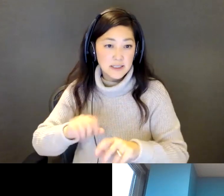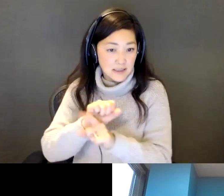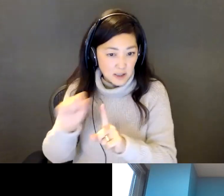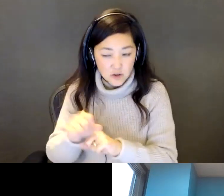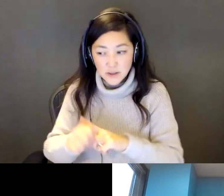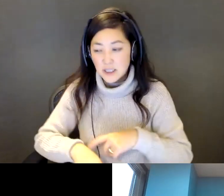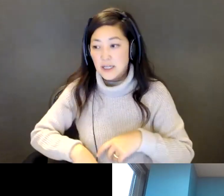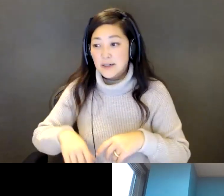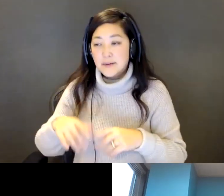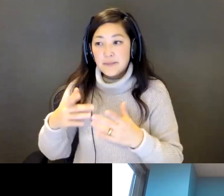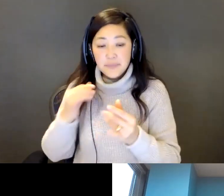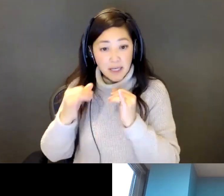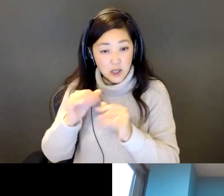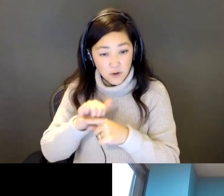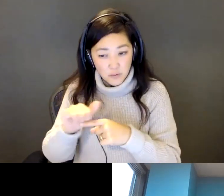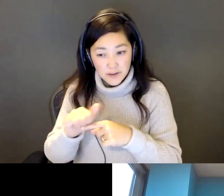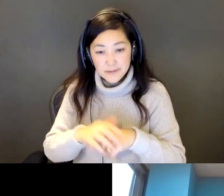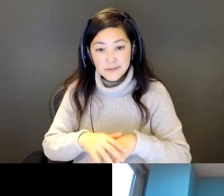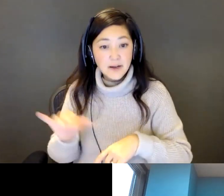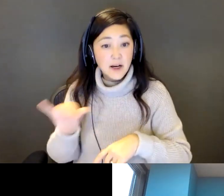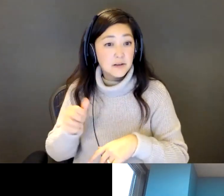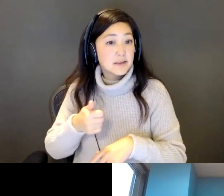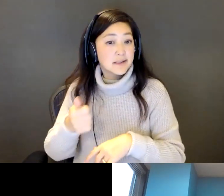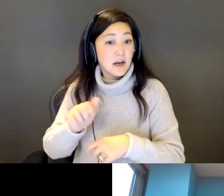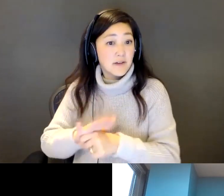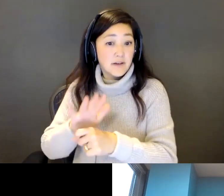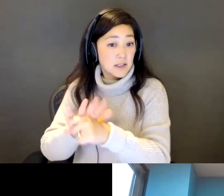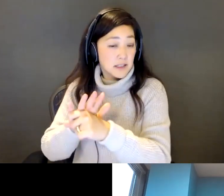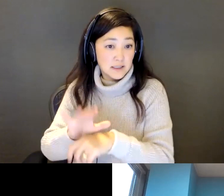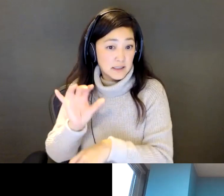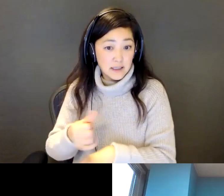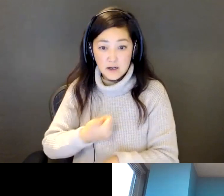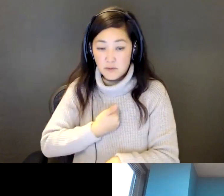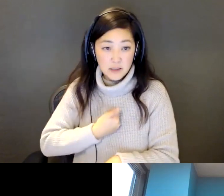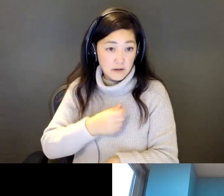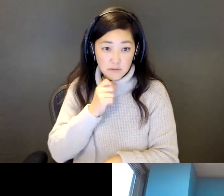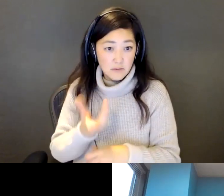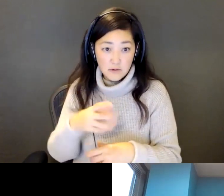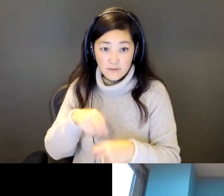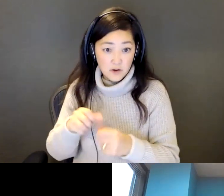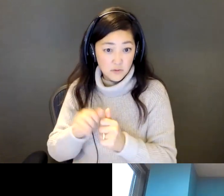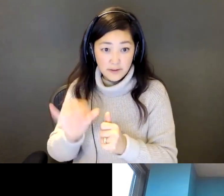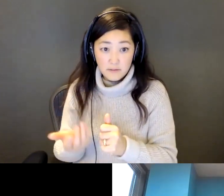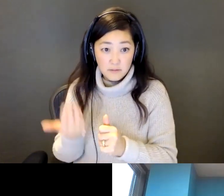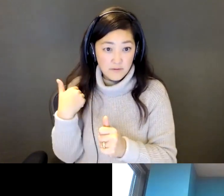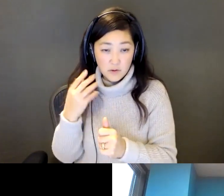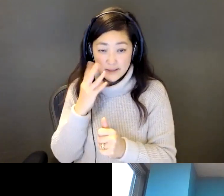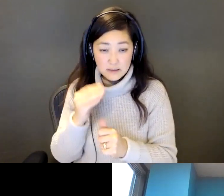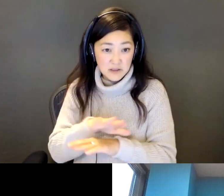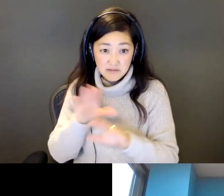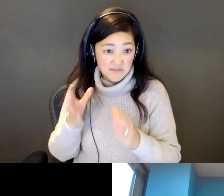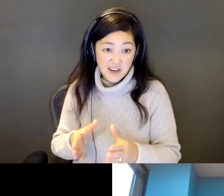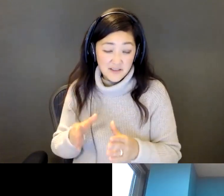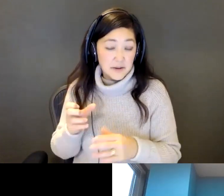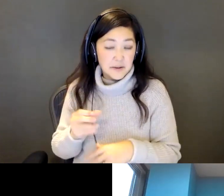interview practice, as well as self-advocacy was a big one that I have never really participated in anything like that before. And I think that's very